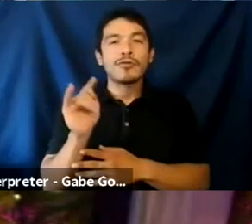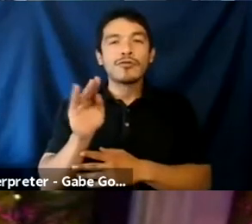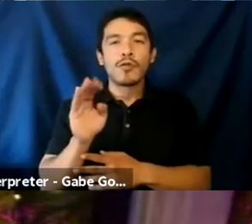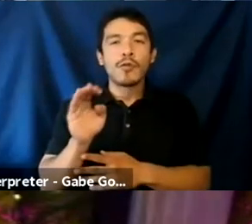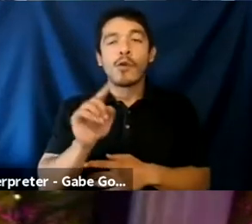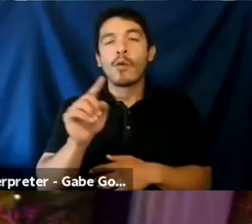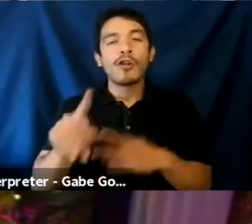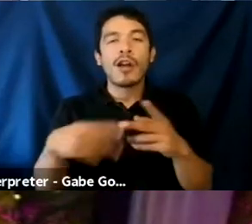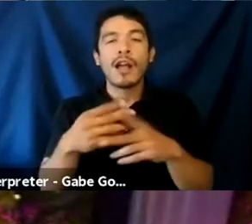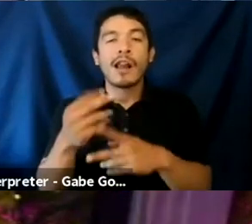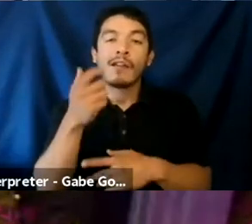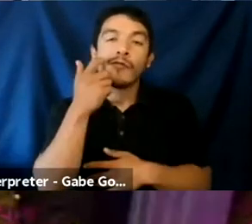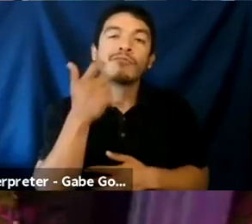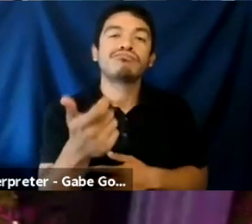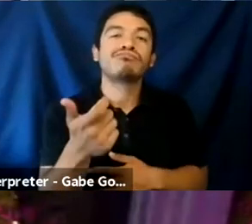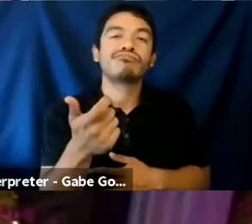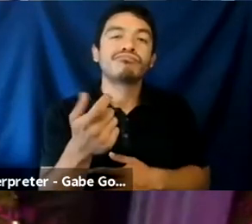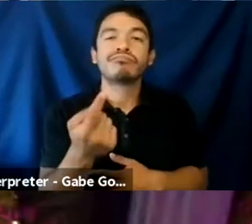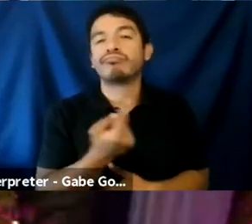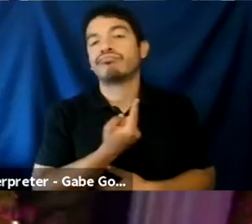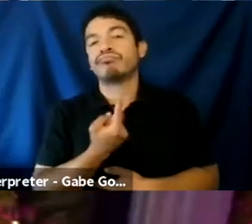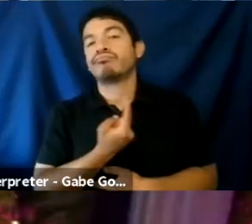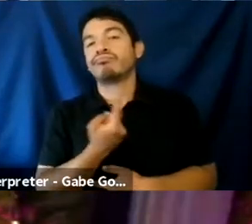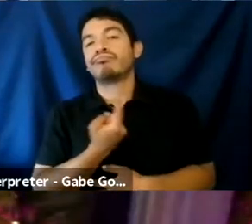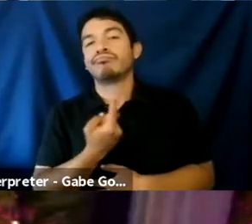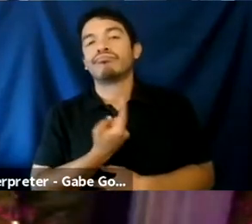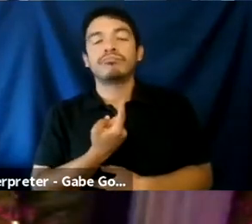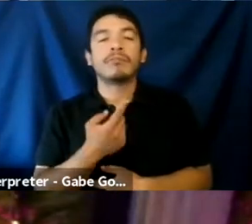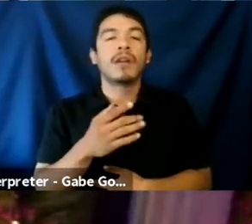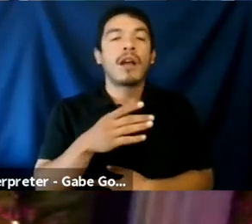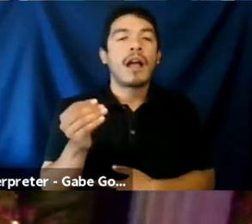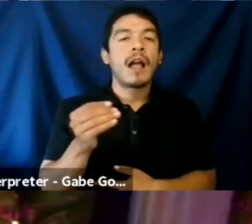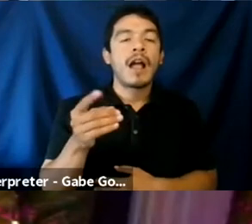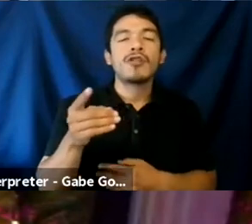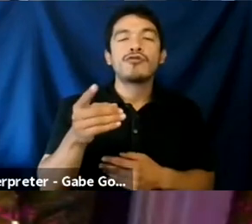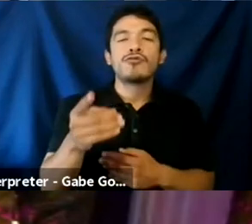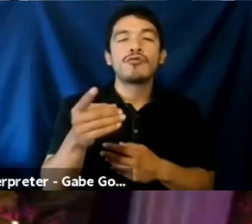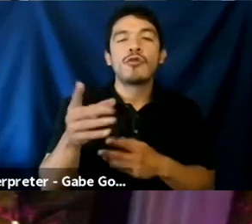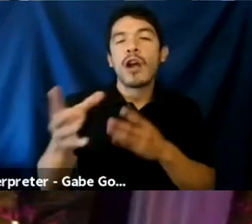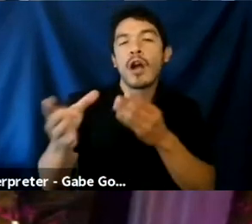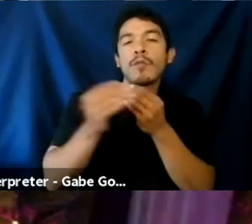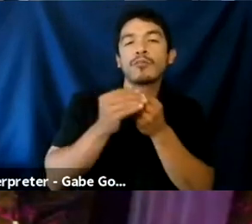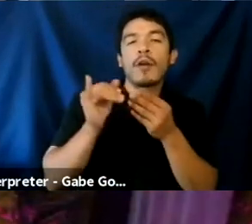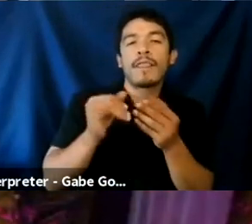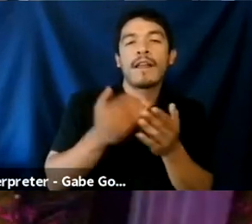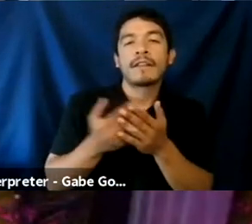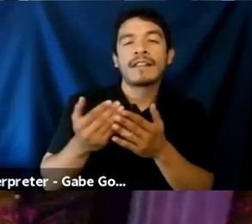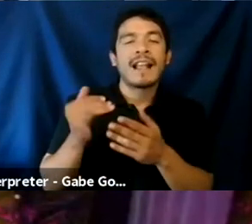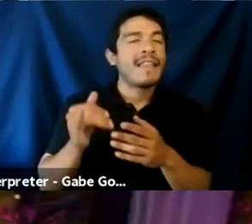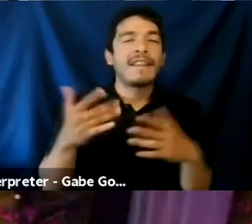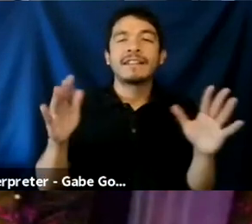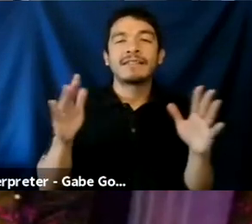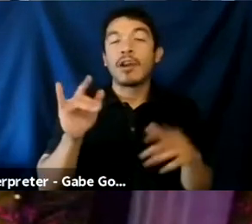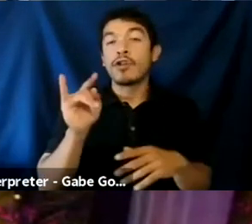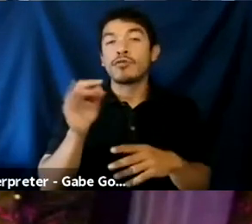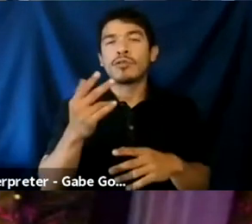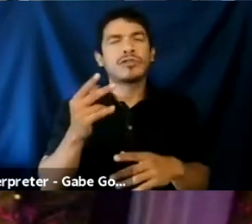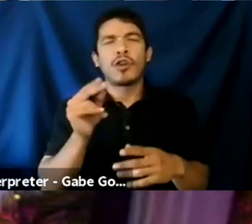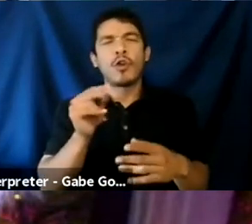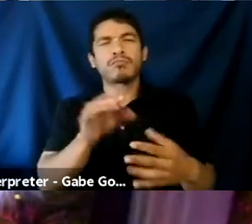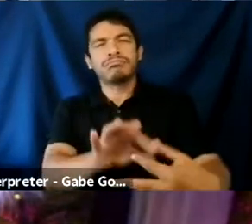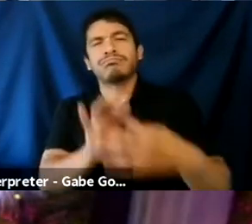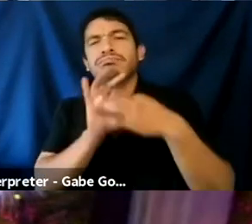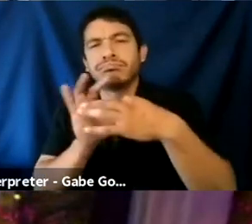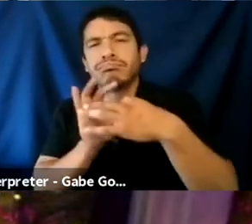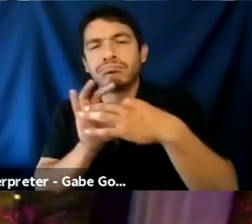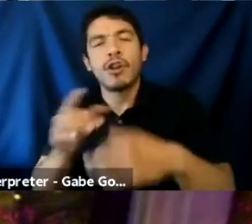you're just kind of. You know, single-mindedly watching a single video and you absorb the content and that's about it, which is much more interactive that way. So like,